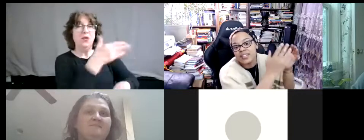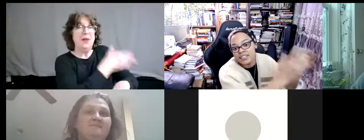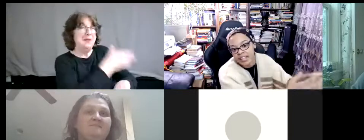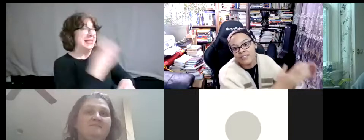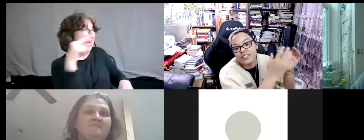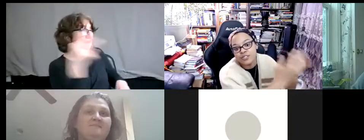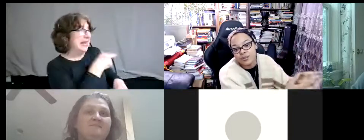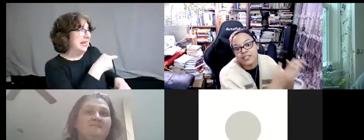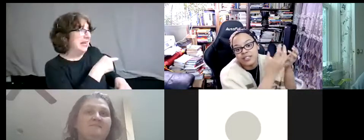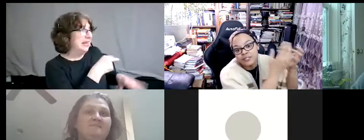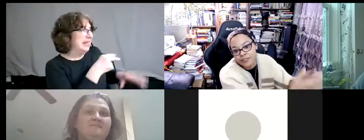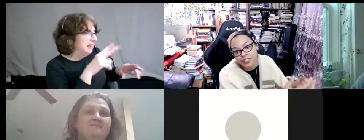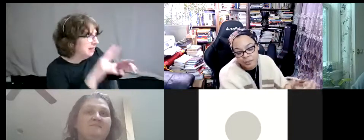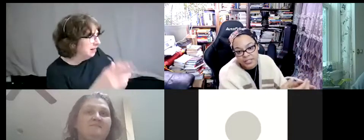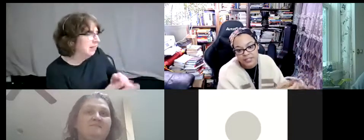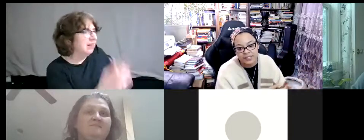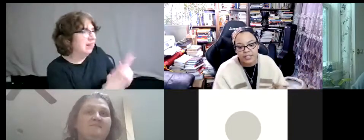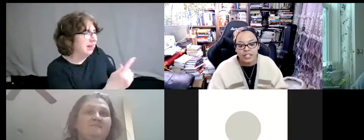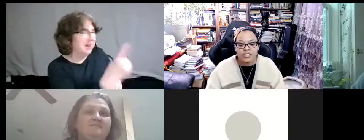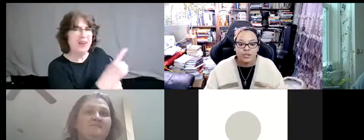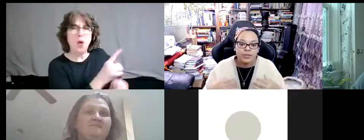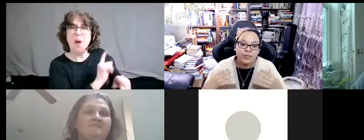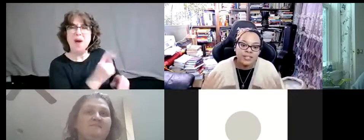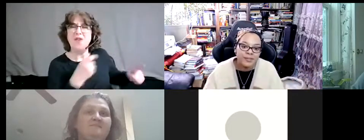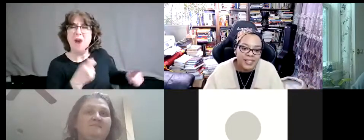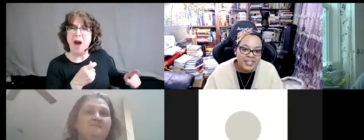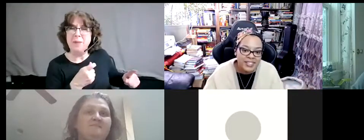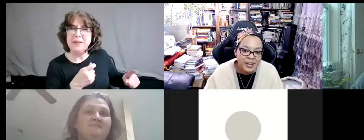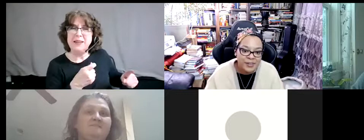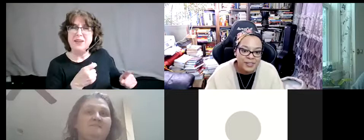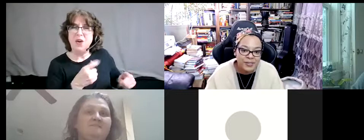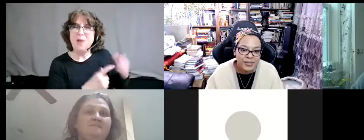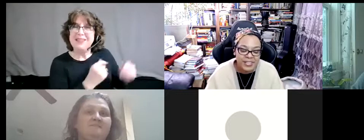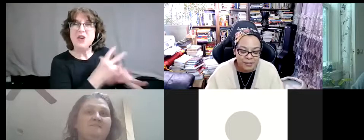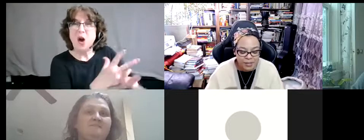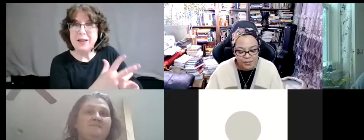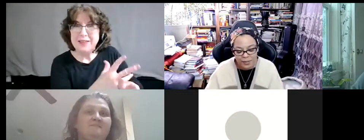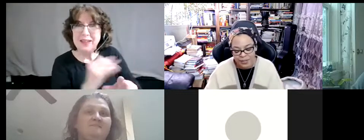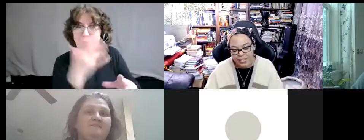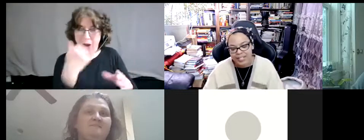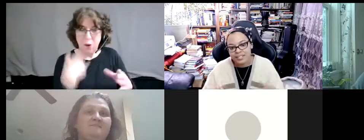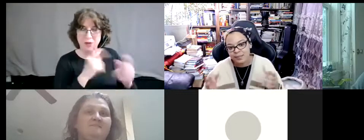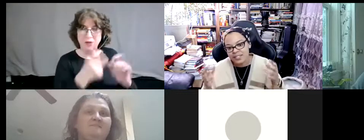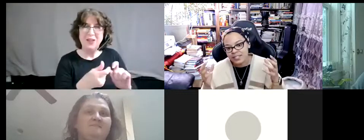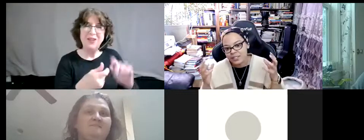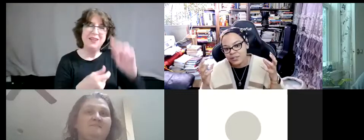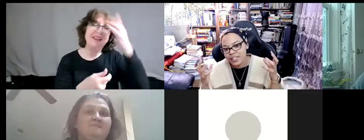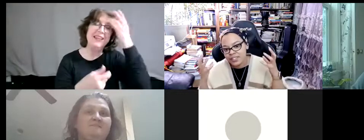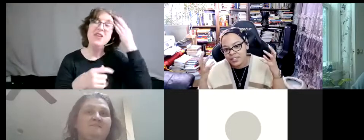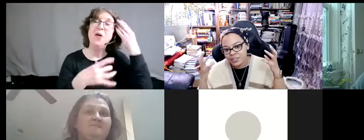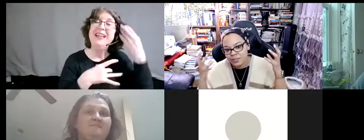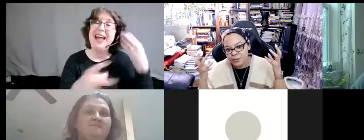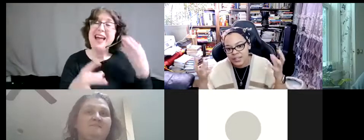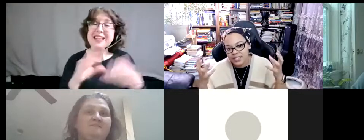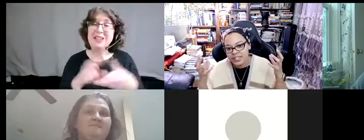leading to us having to do this in the first place? So the reason why I share this story as a metaphor is because it's,